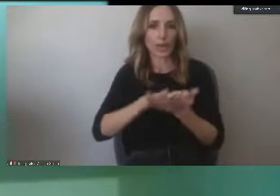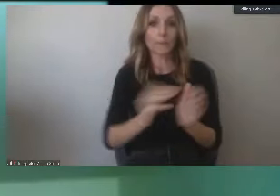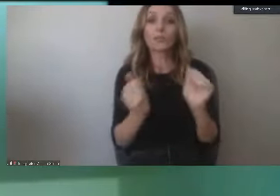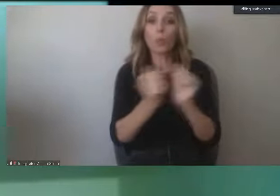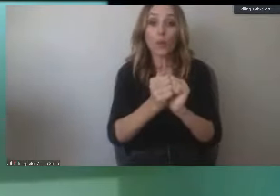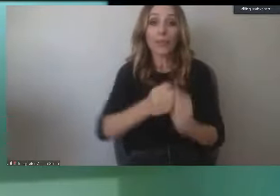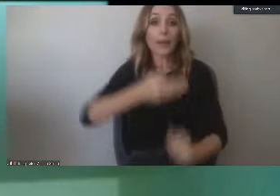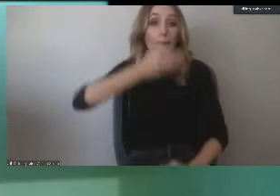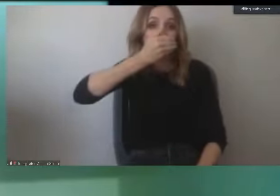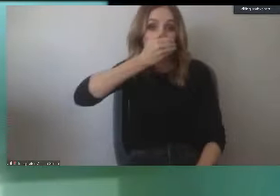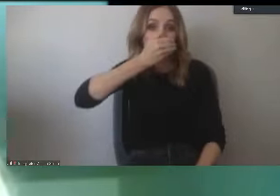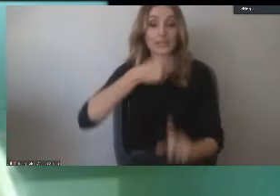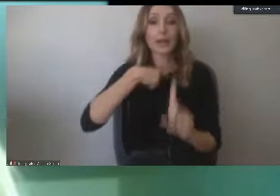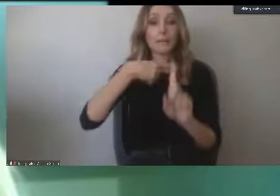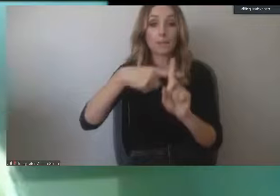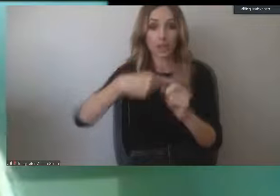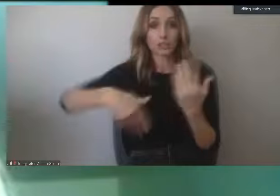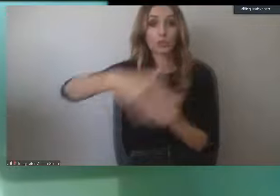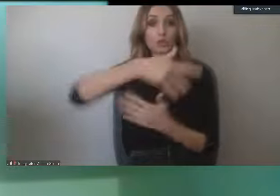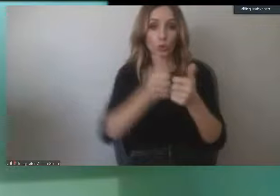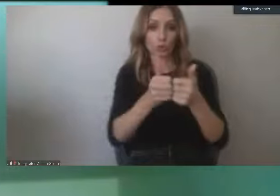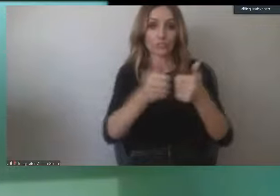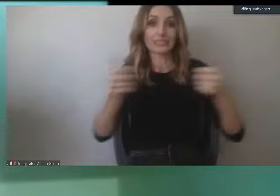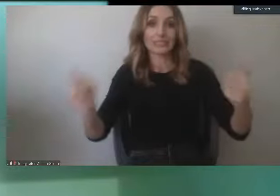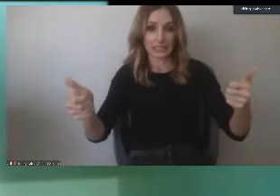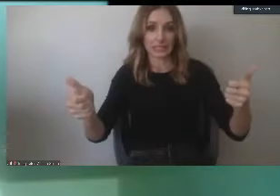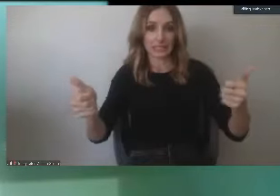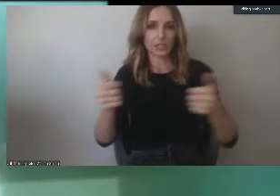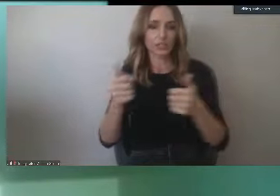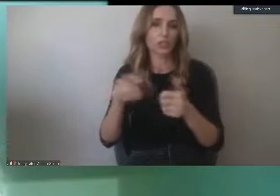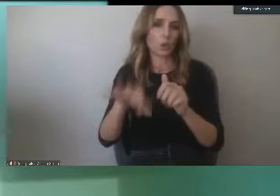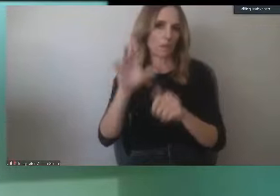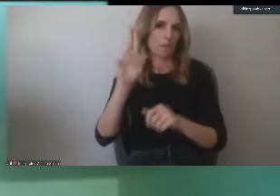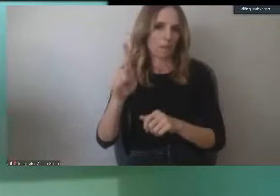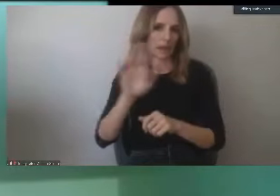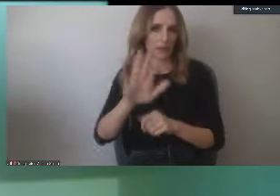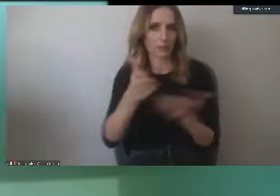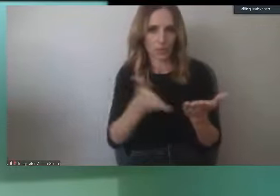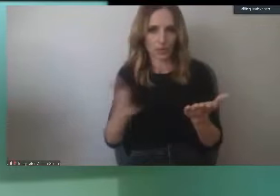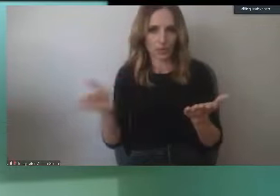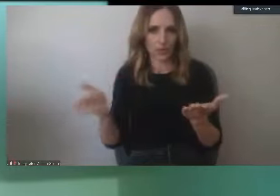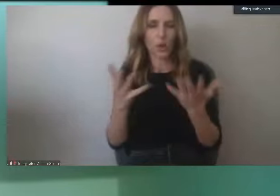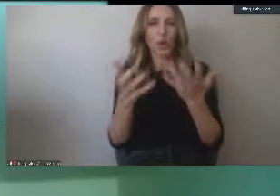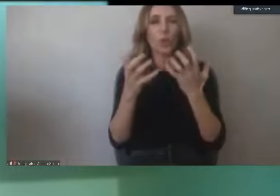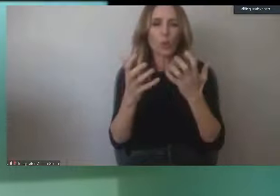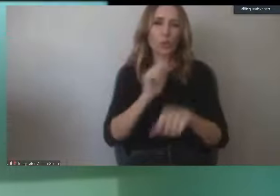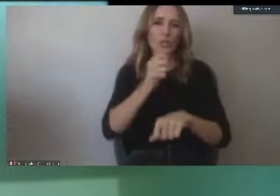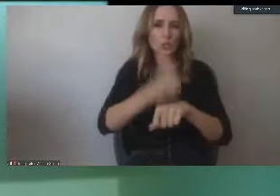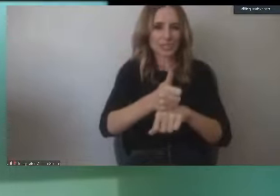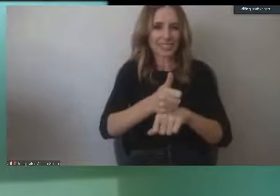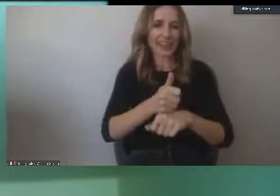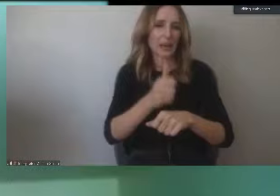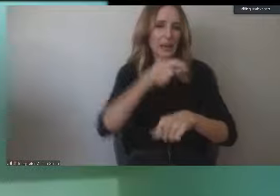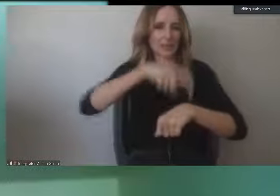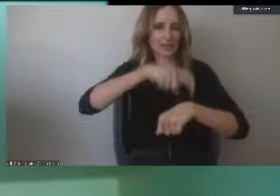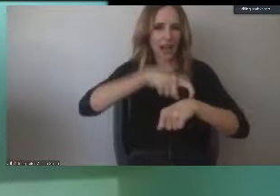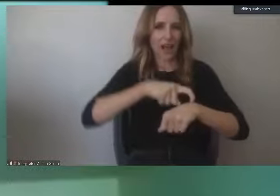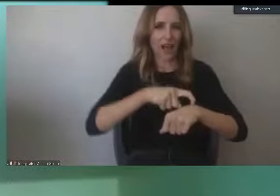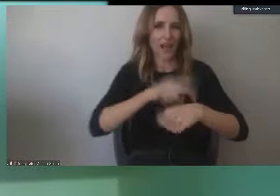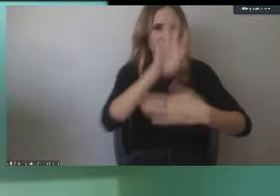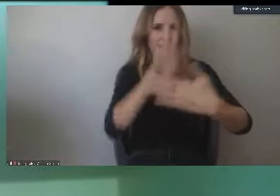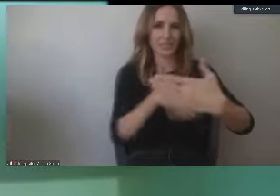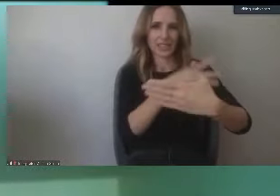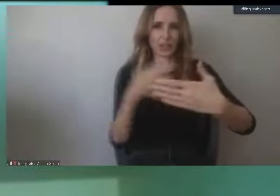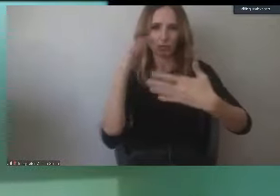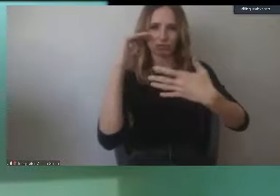to get their belongings. And we would like to schedule this on a day when numerous students can come in at staggered times. That makes it